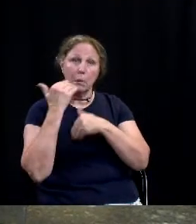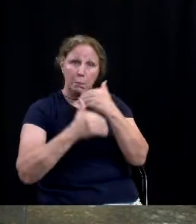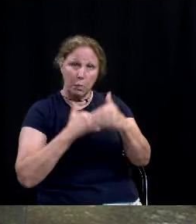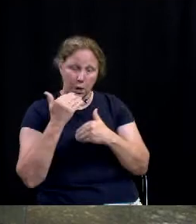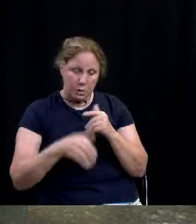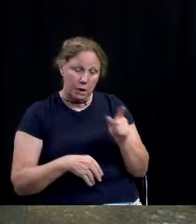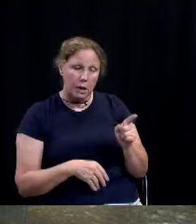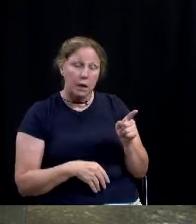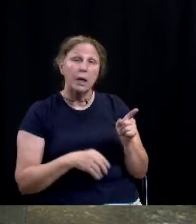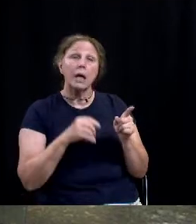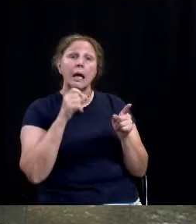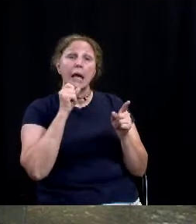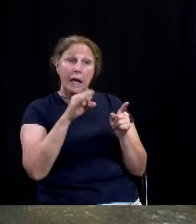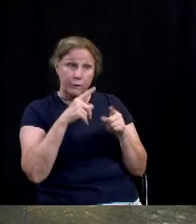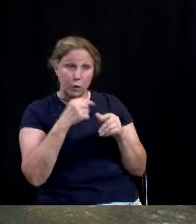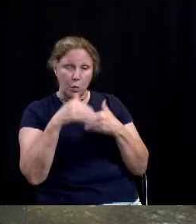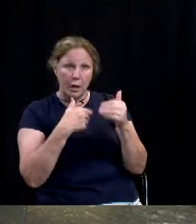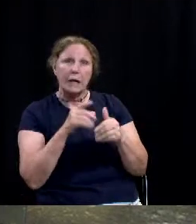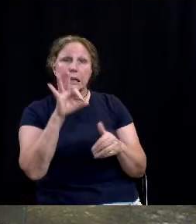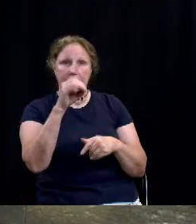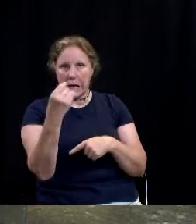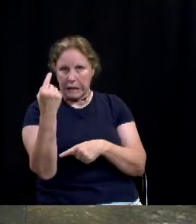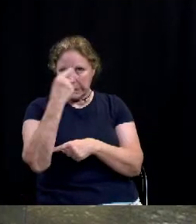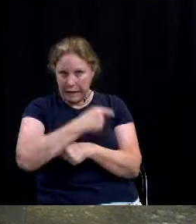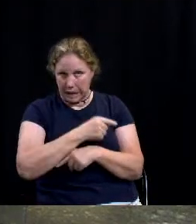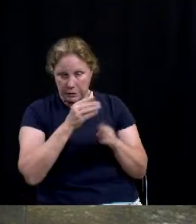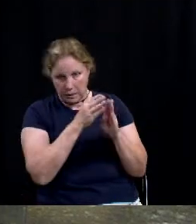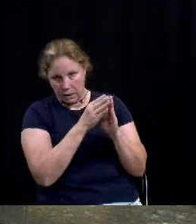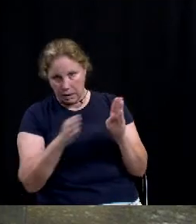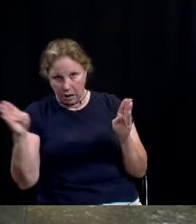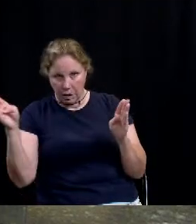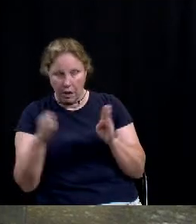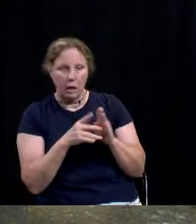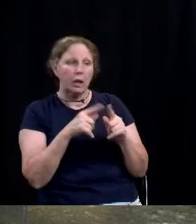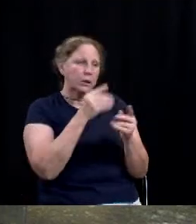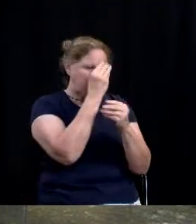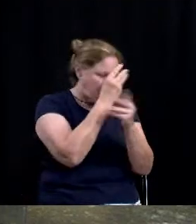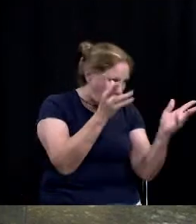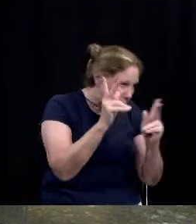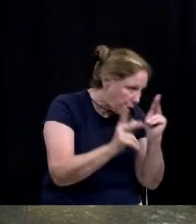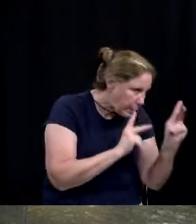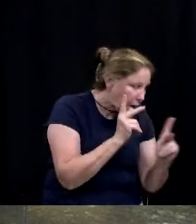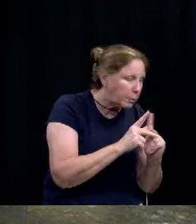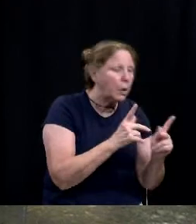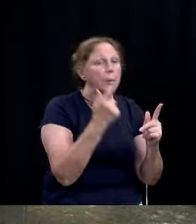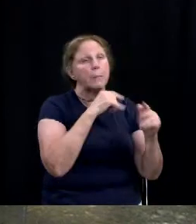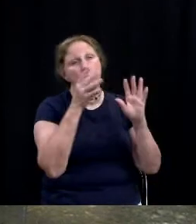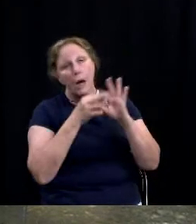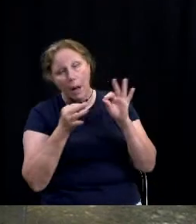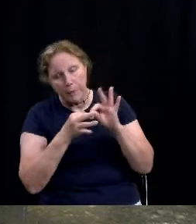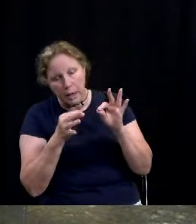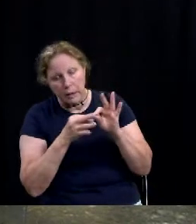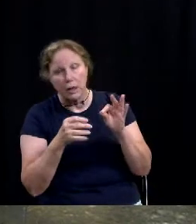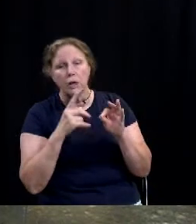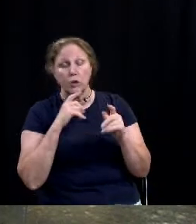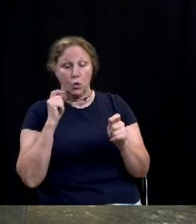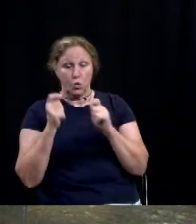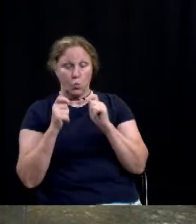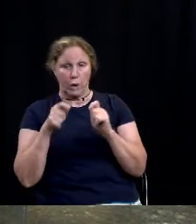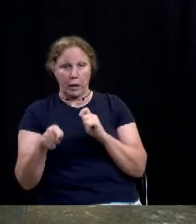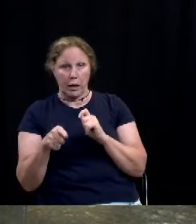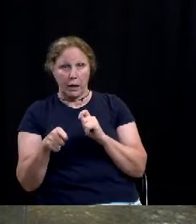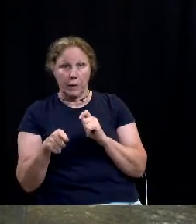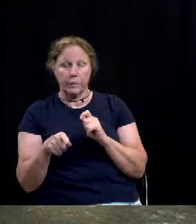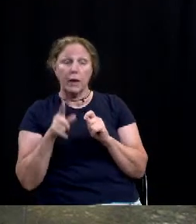completely efficiently, it's about a 90-day process with all the notices and everything where you could go back in and tweak that process. The